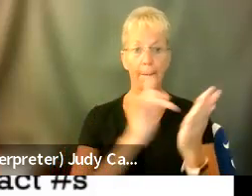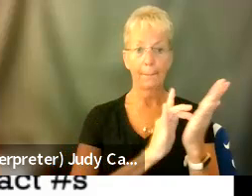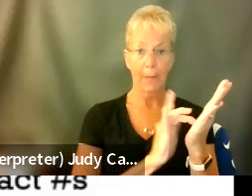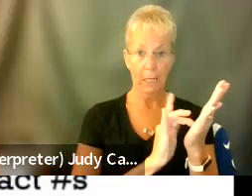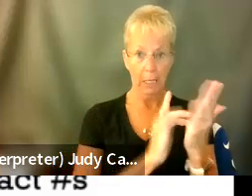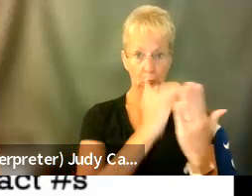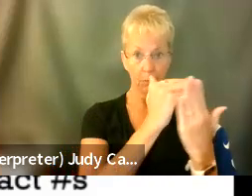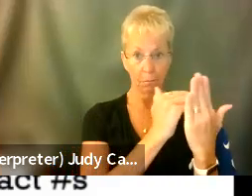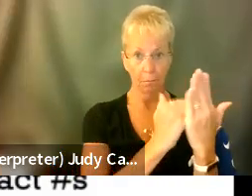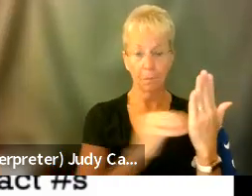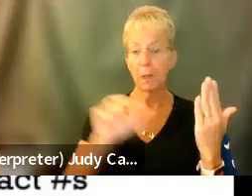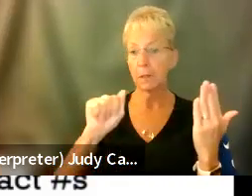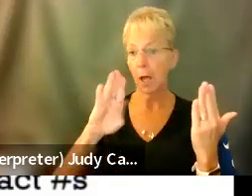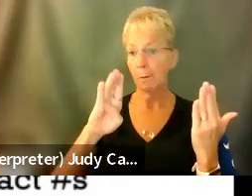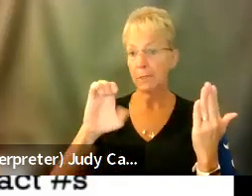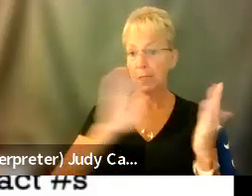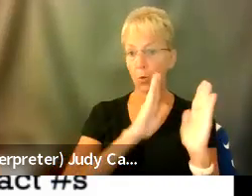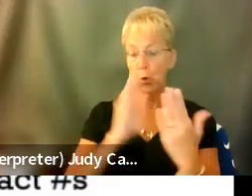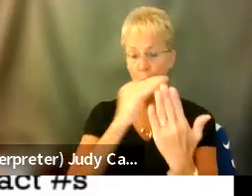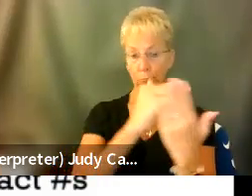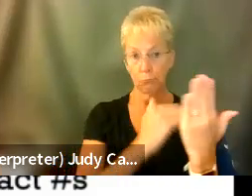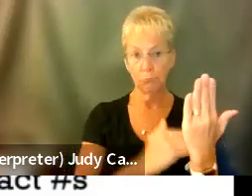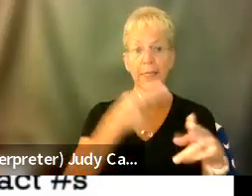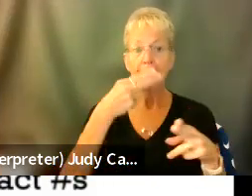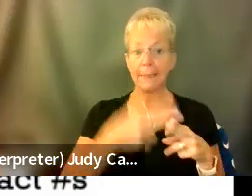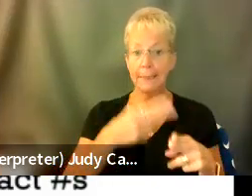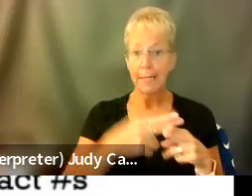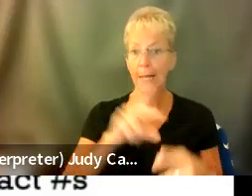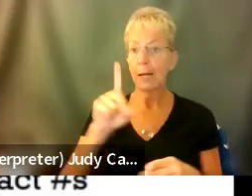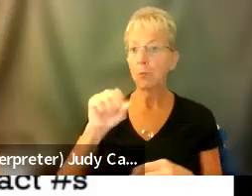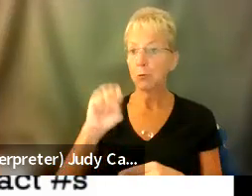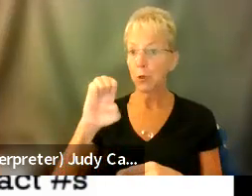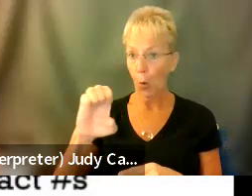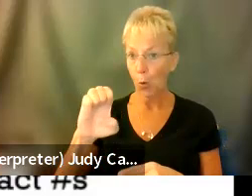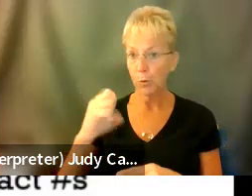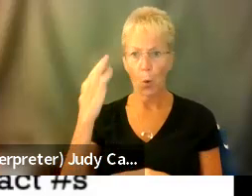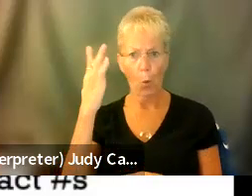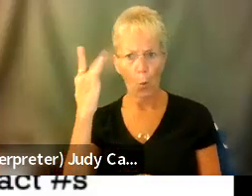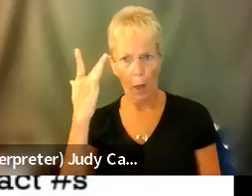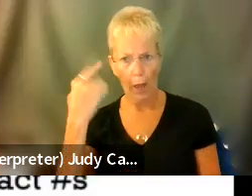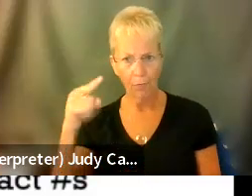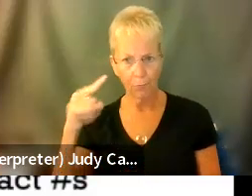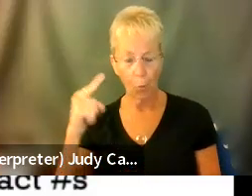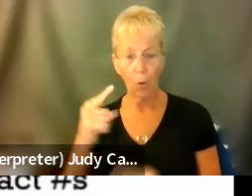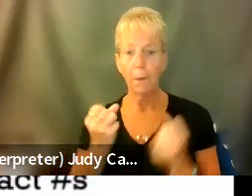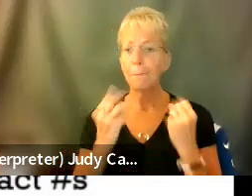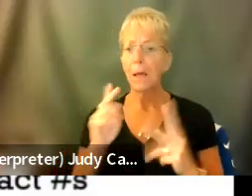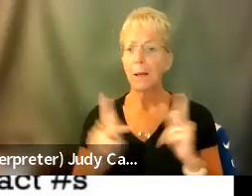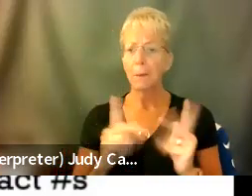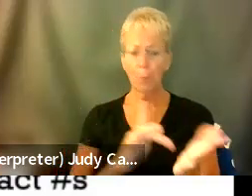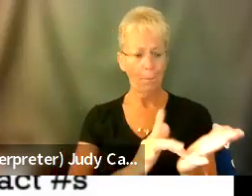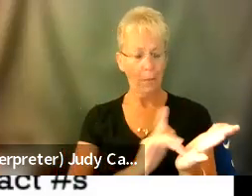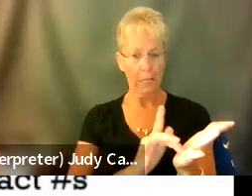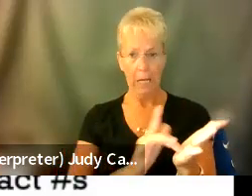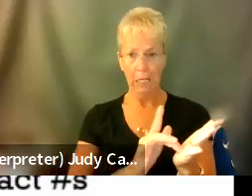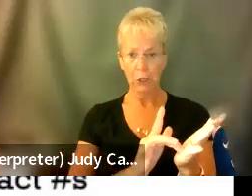in alphabetical order, name, dose, and the reason you take it. Because a lot of people for medications,